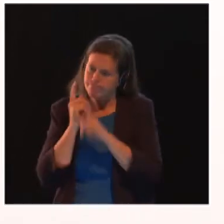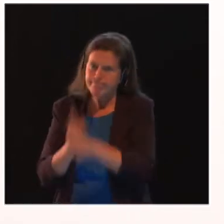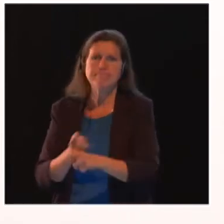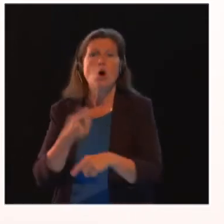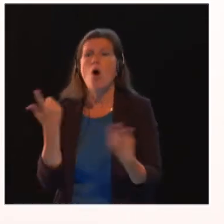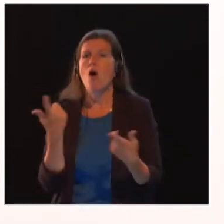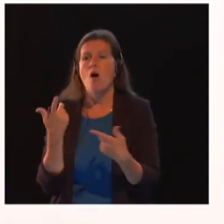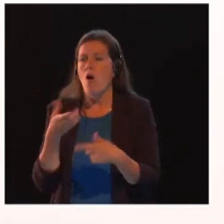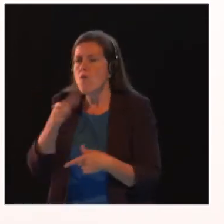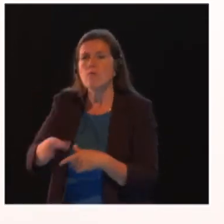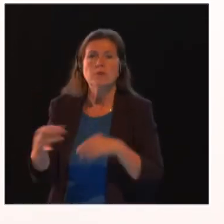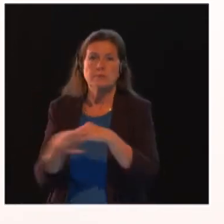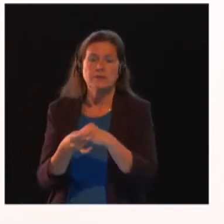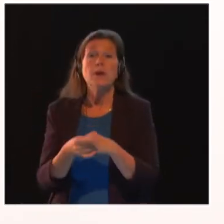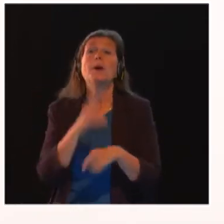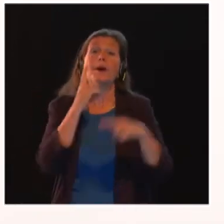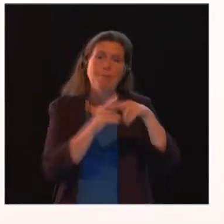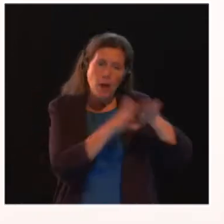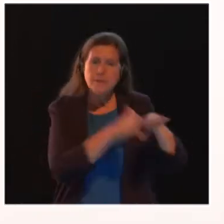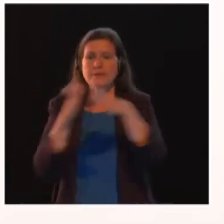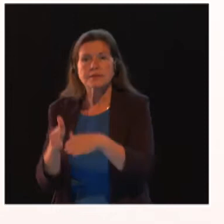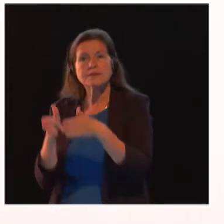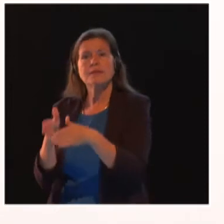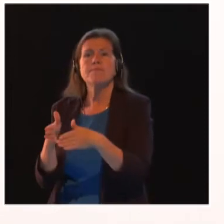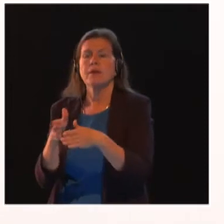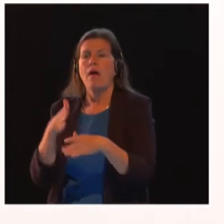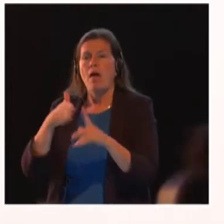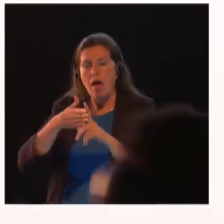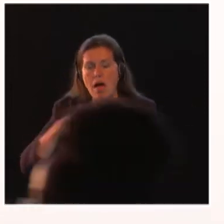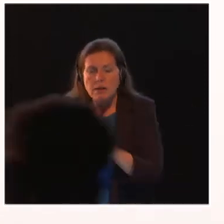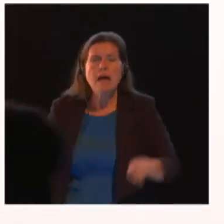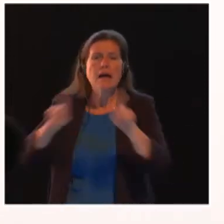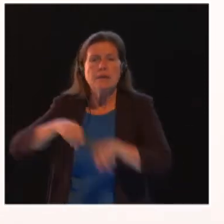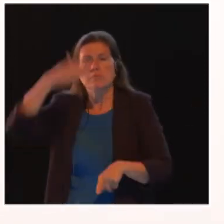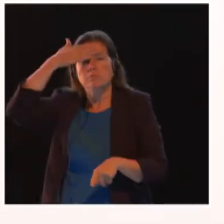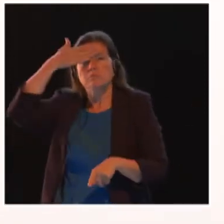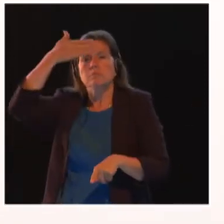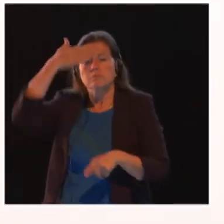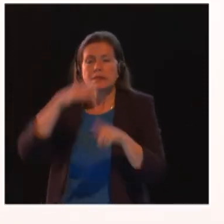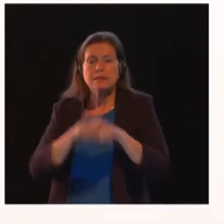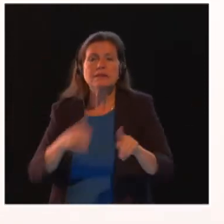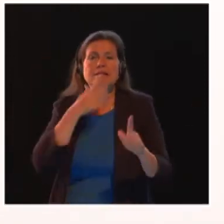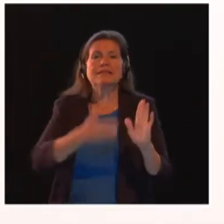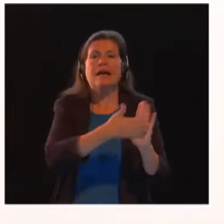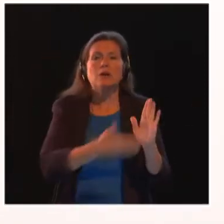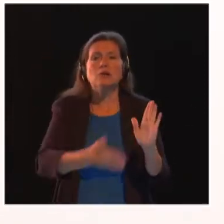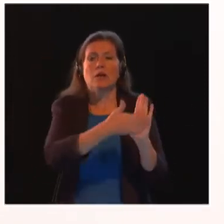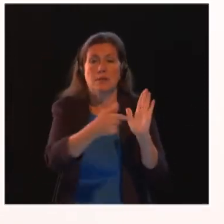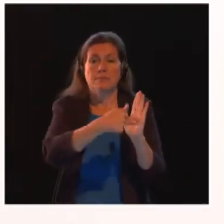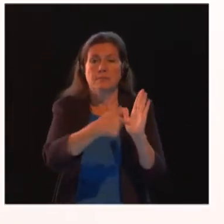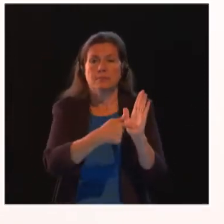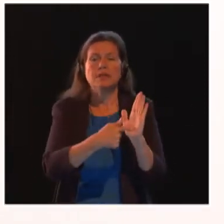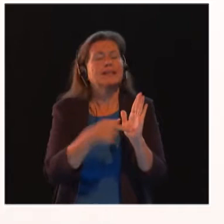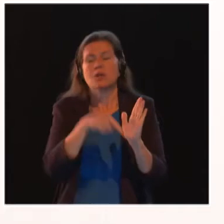a community level that sustain the practice. Because passing the law alone does not help